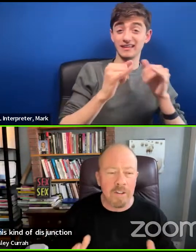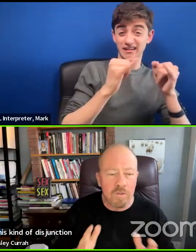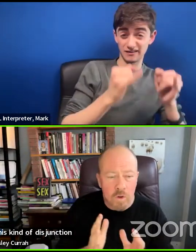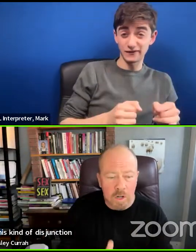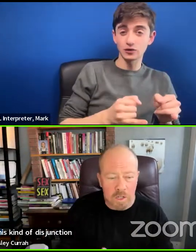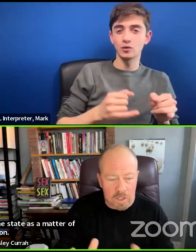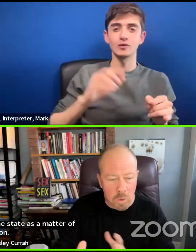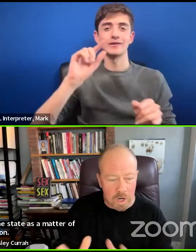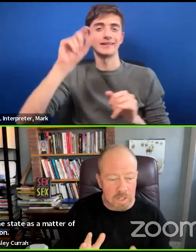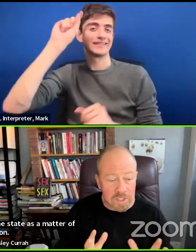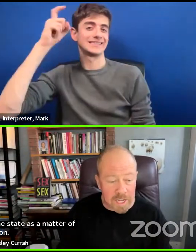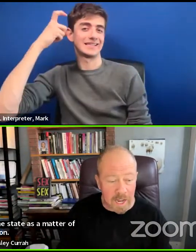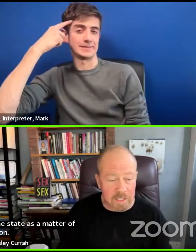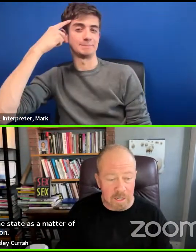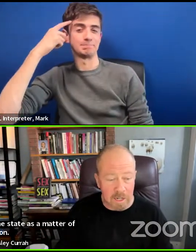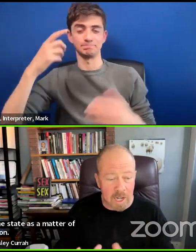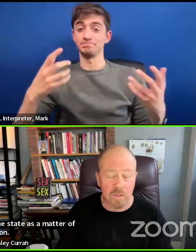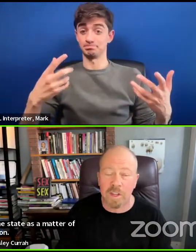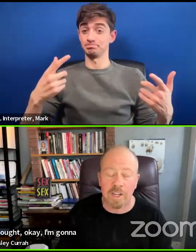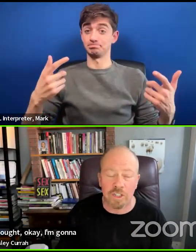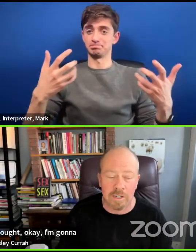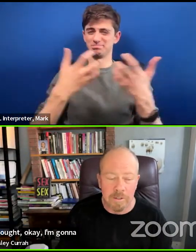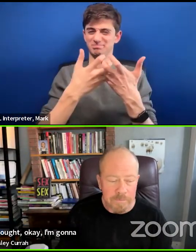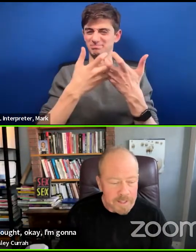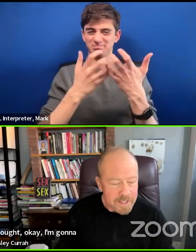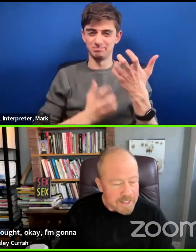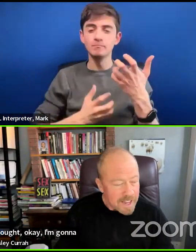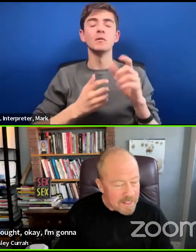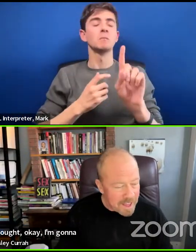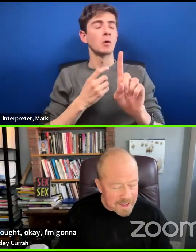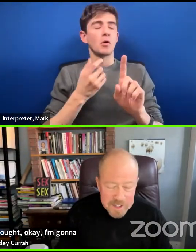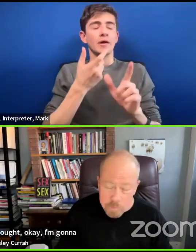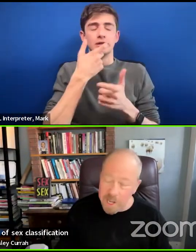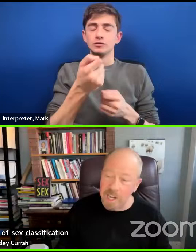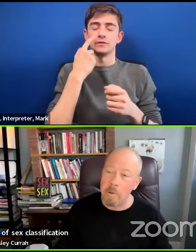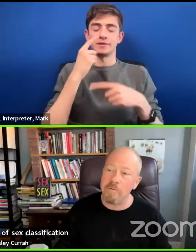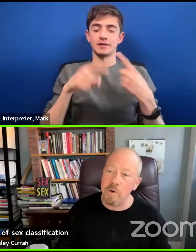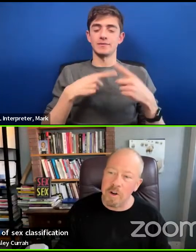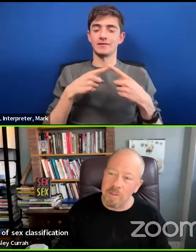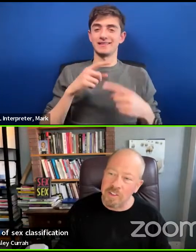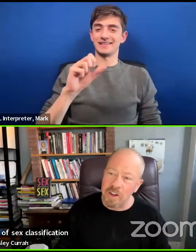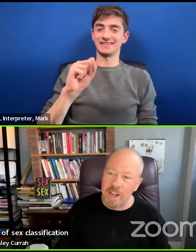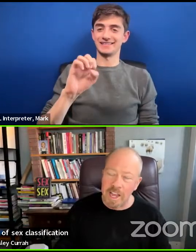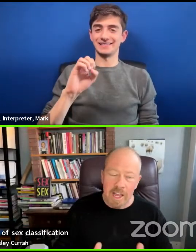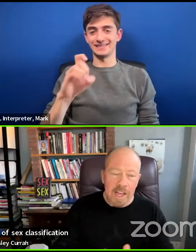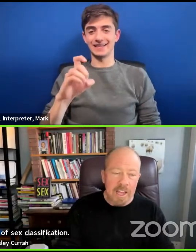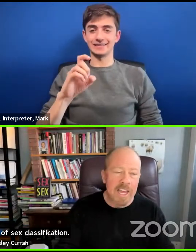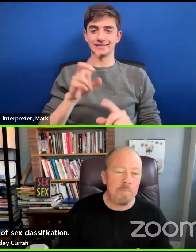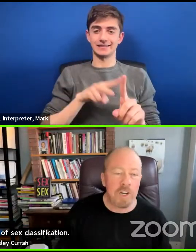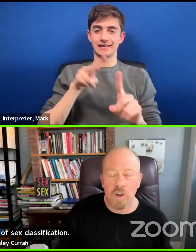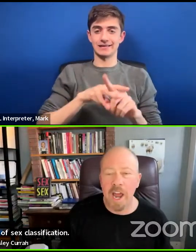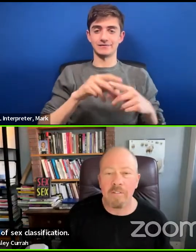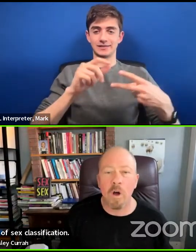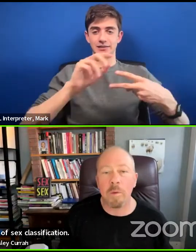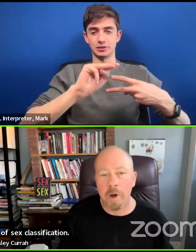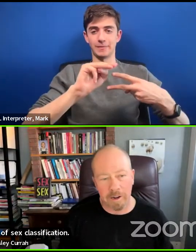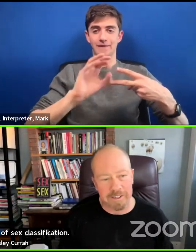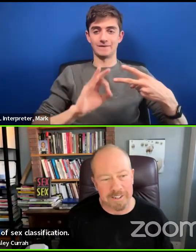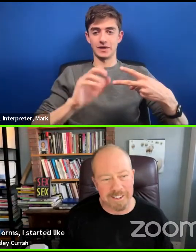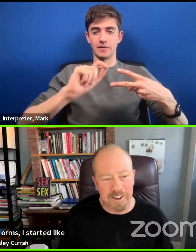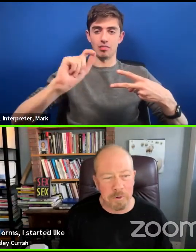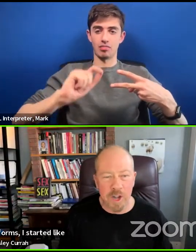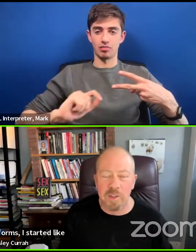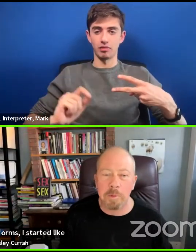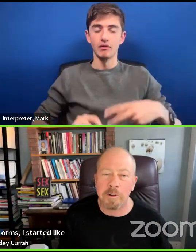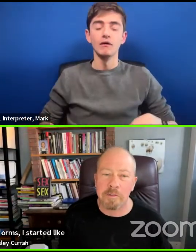thought, okay, I'm going to just focus on this question of sex classification. And then speaking about forms, I started keeping track of all the